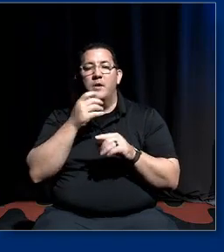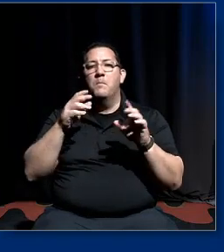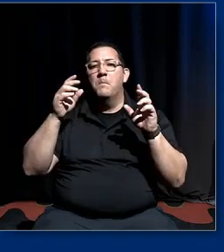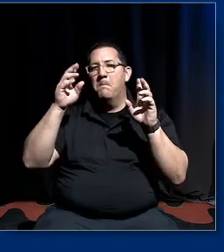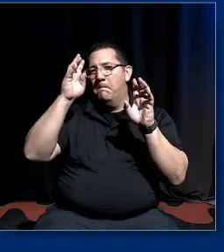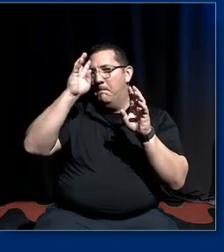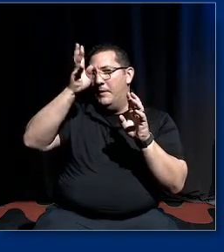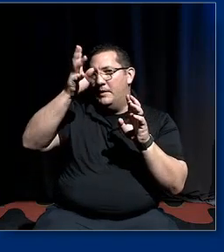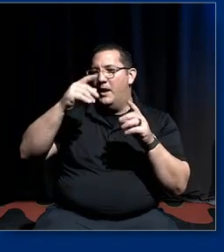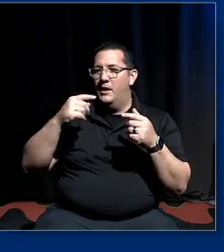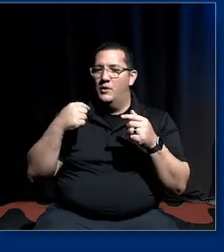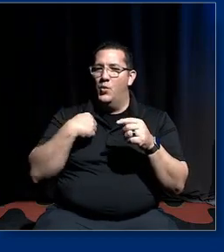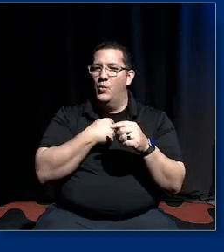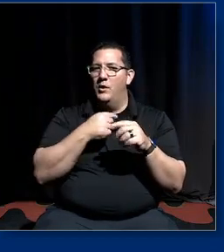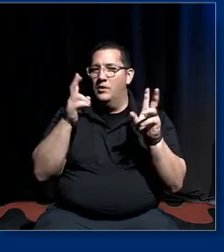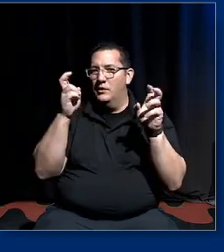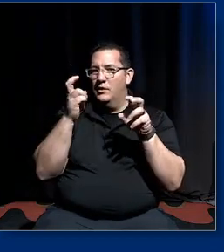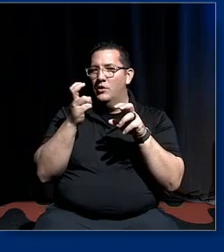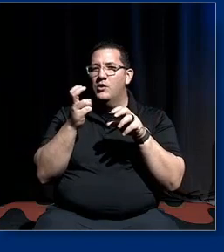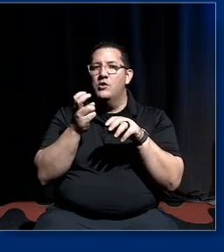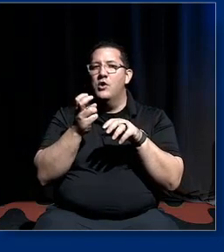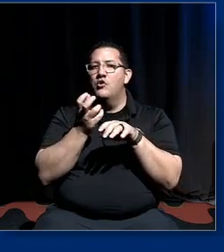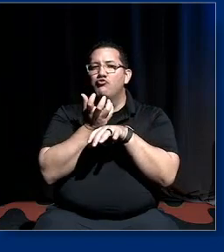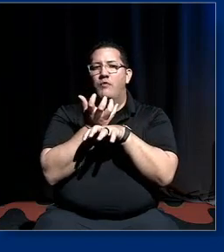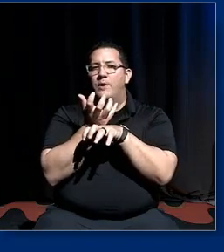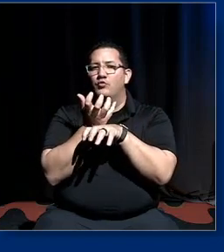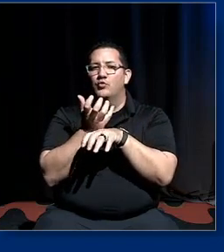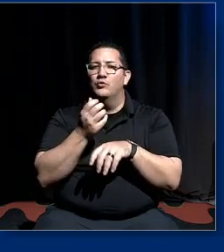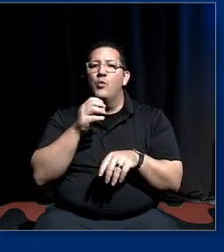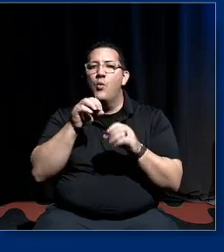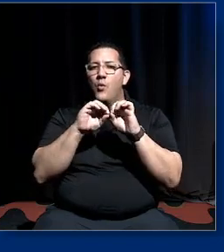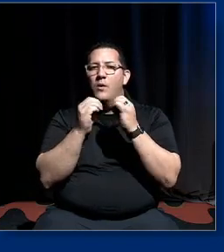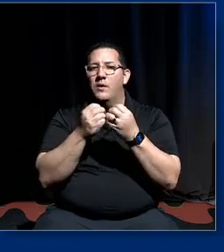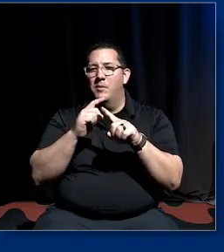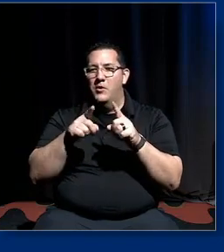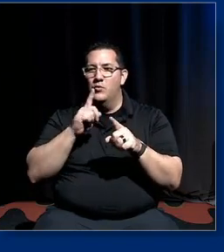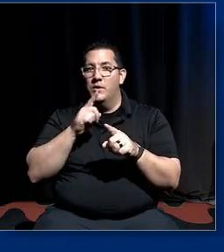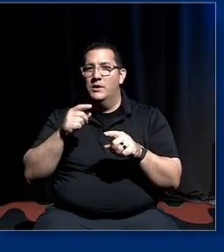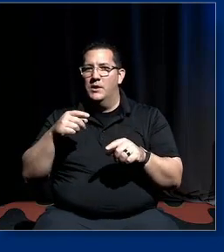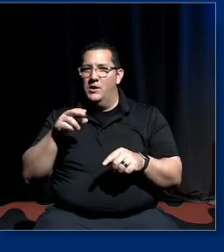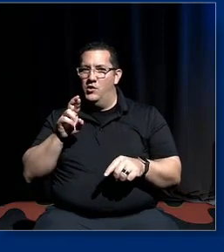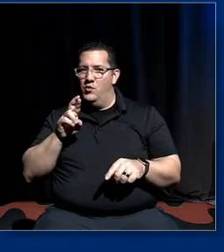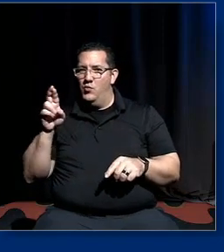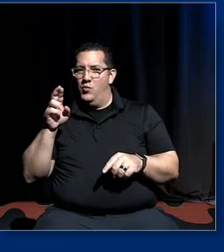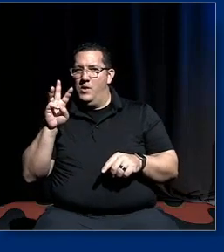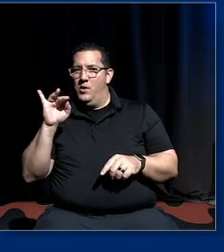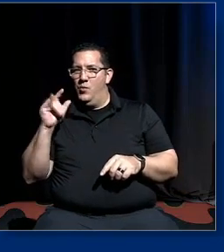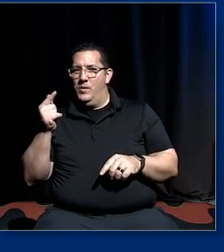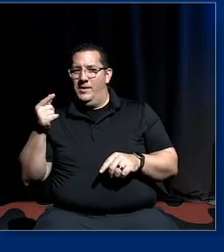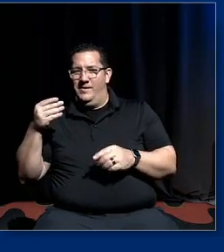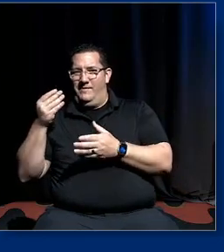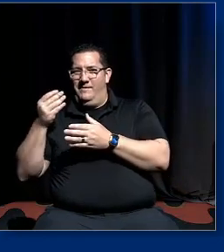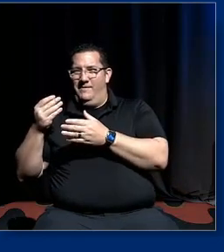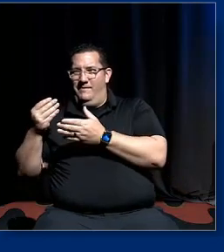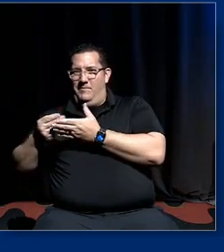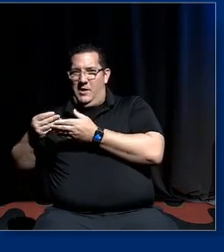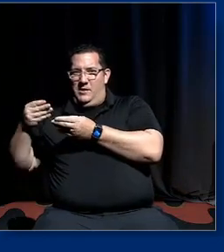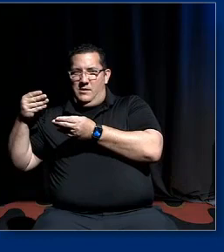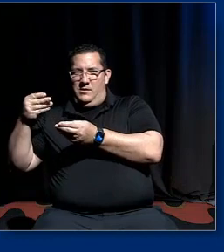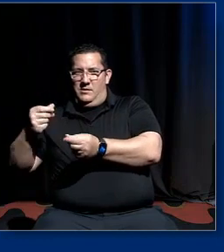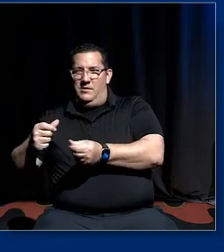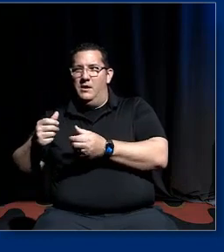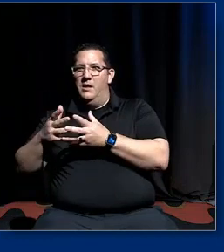grassroots um so they're being funded by right-wing foundations um they're getting lots of